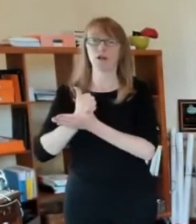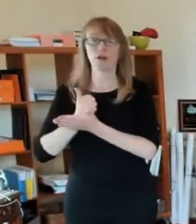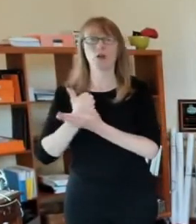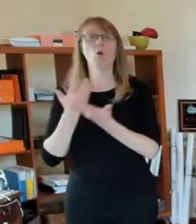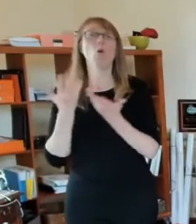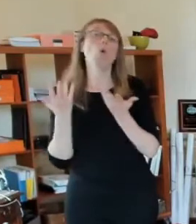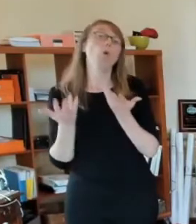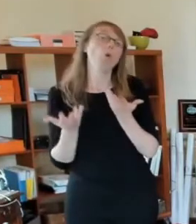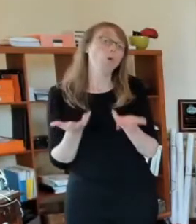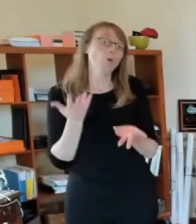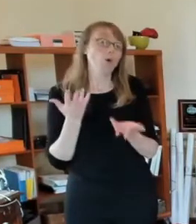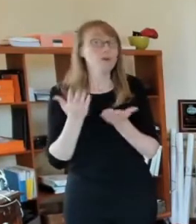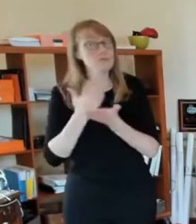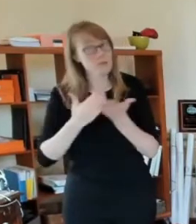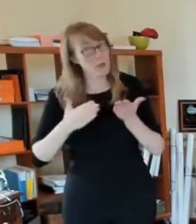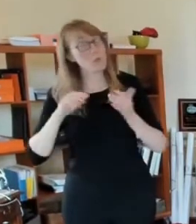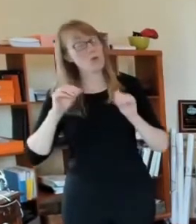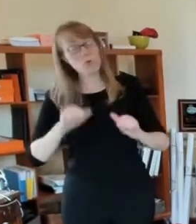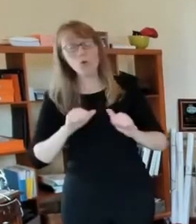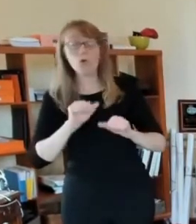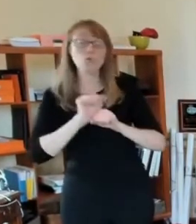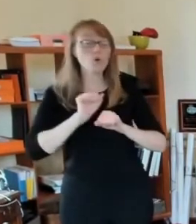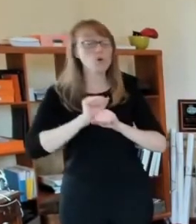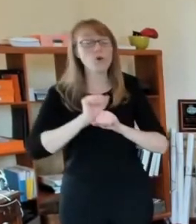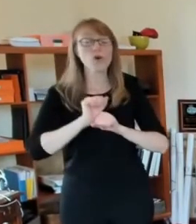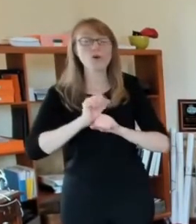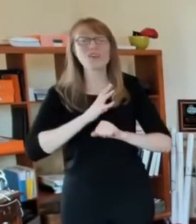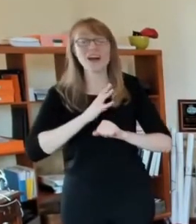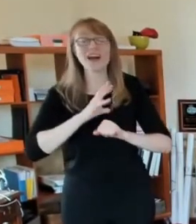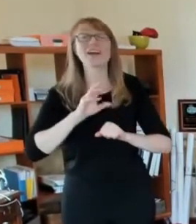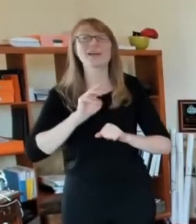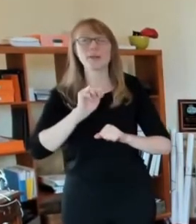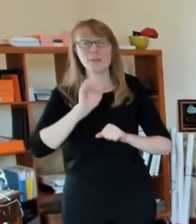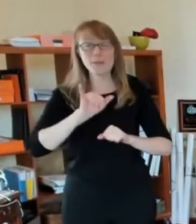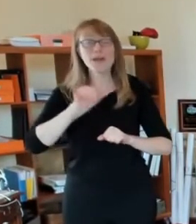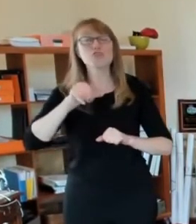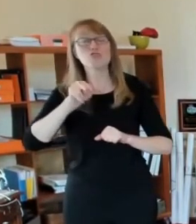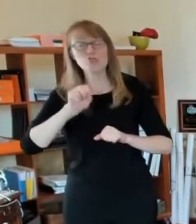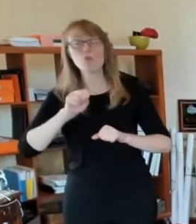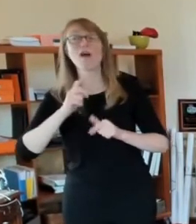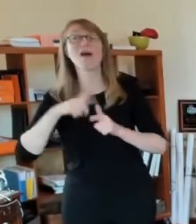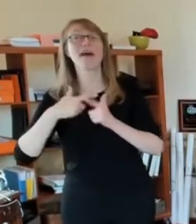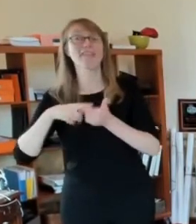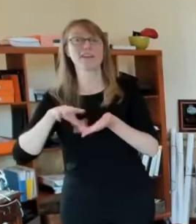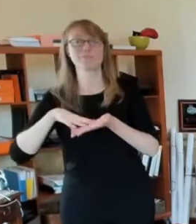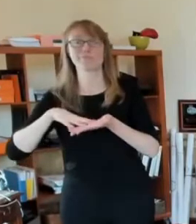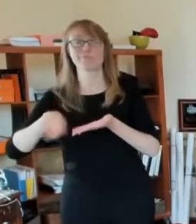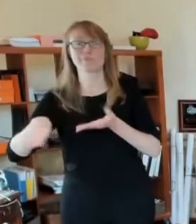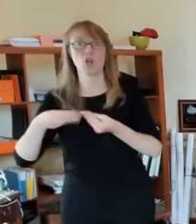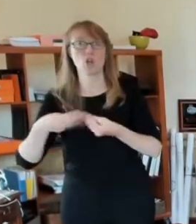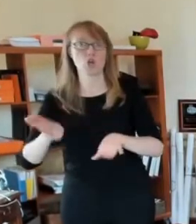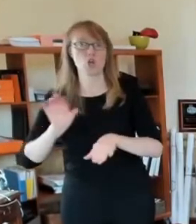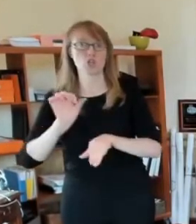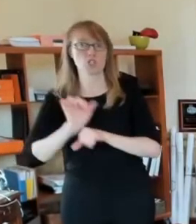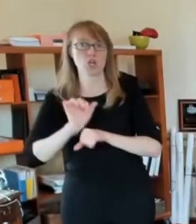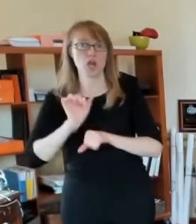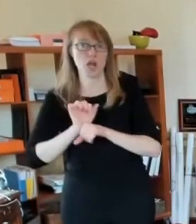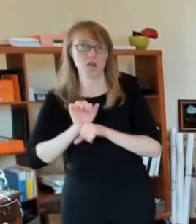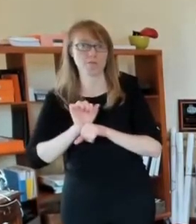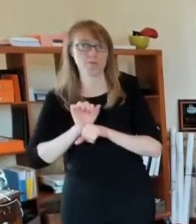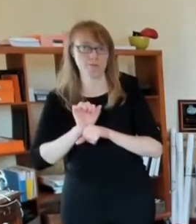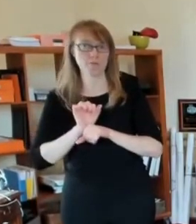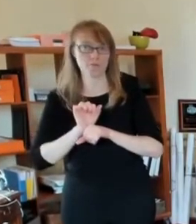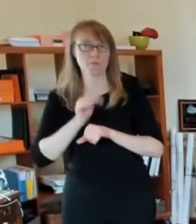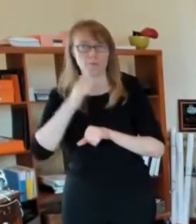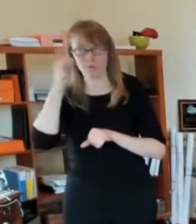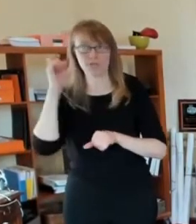jobs. So it's available for either way and our folks will work with you, will help you on this. We want you to